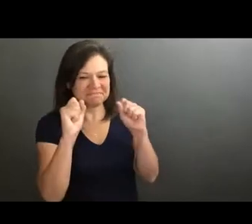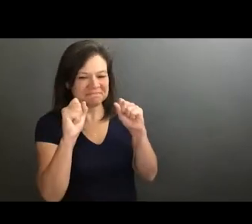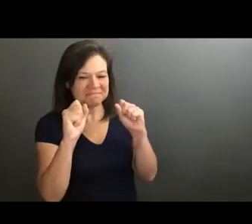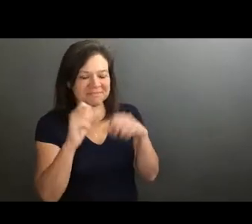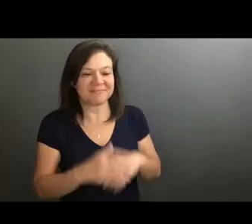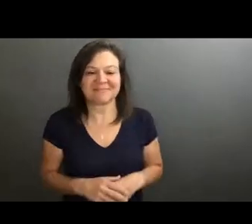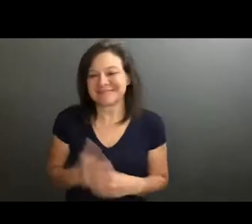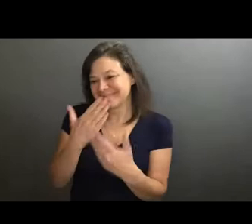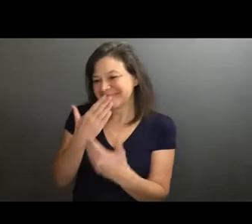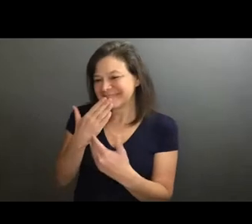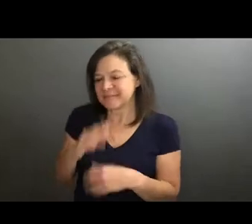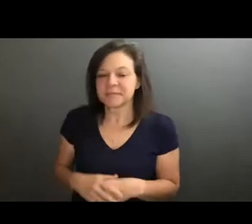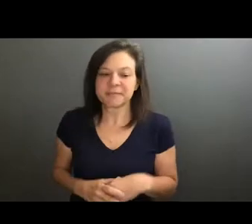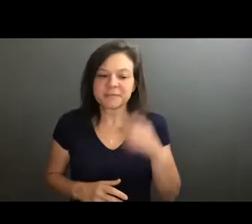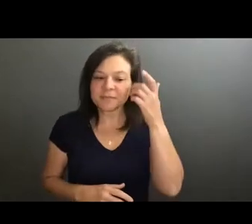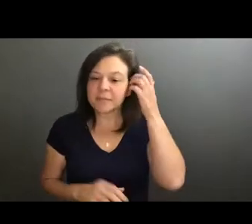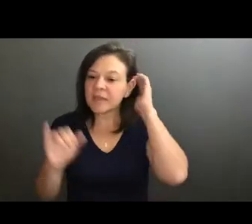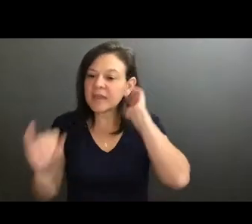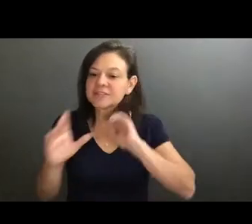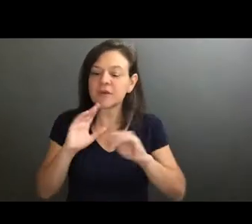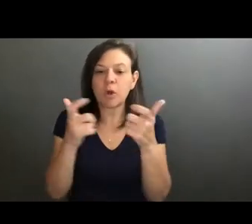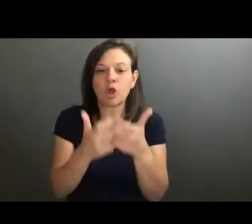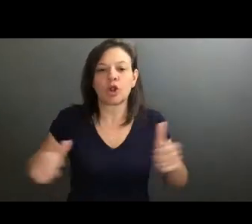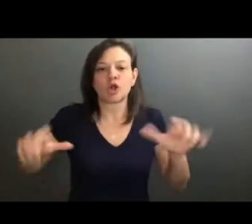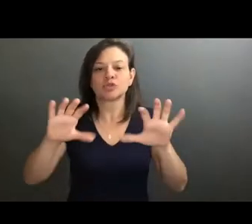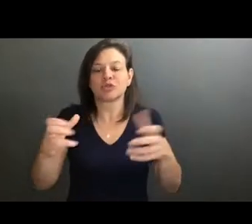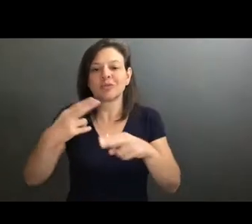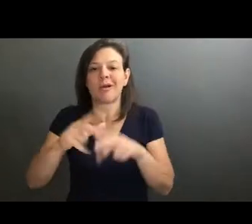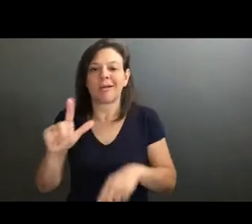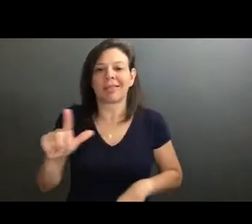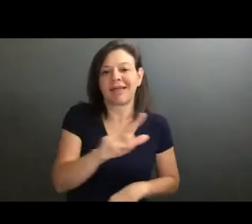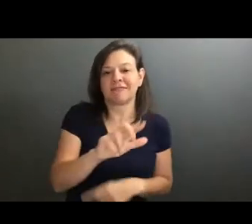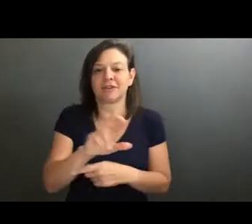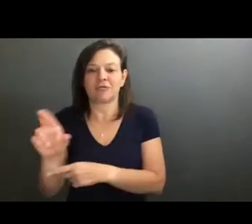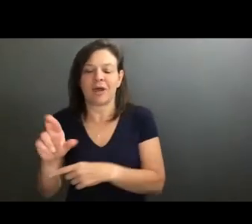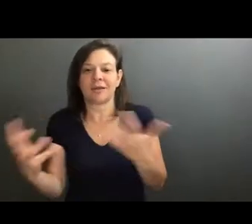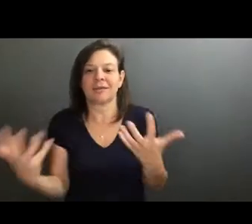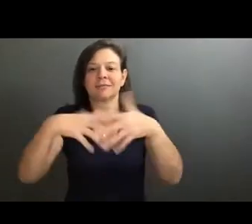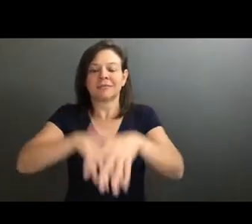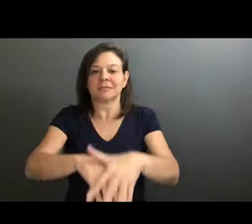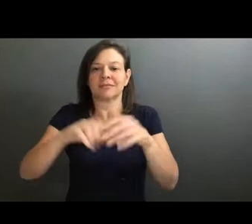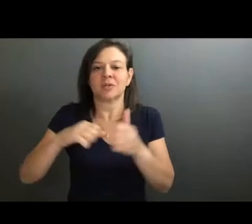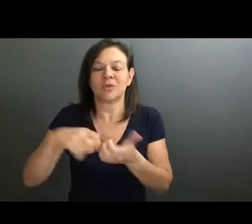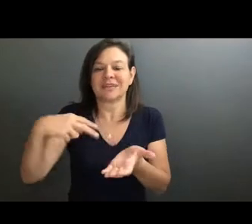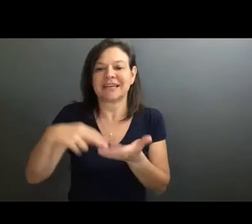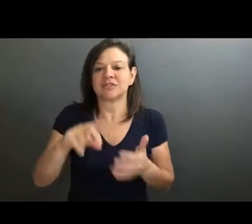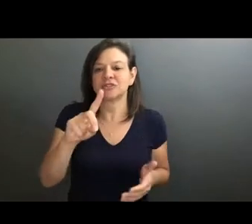And that was an excerpt from a larger work titled Left and Right in collaboration with the dancer Jerron Herman, the